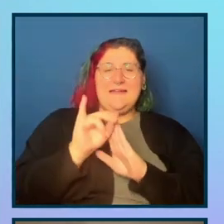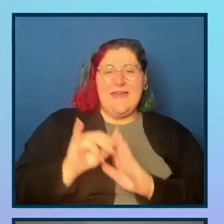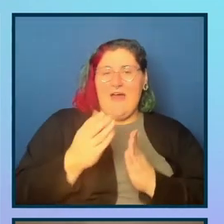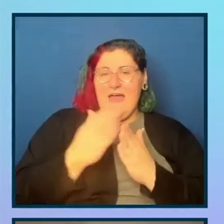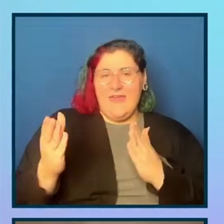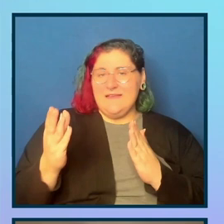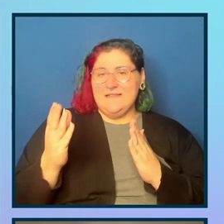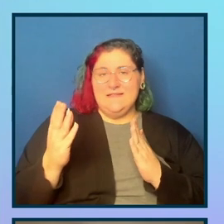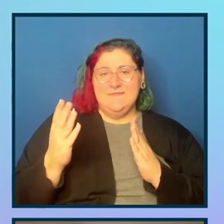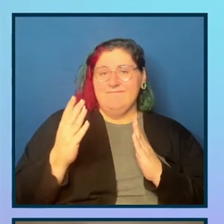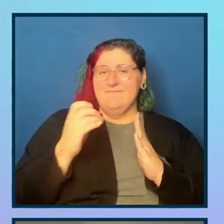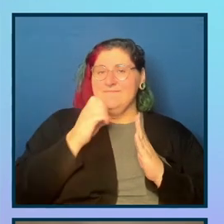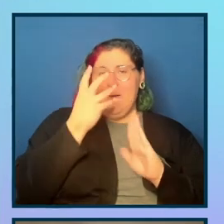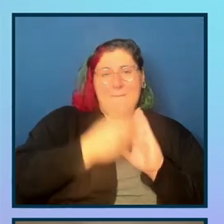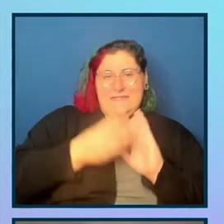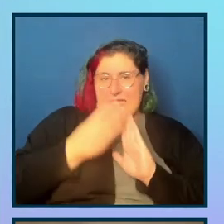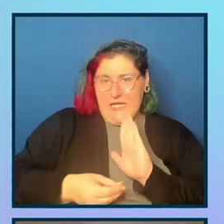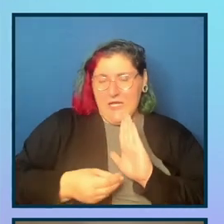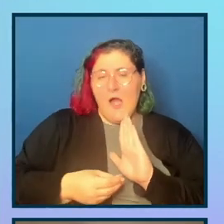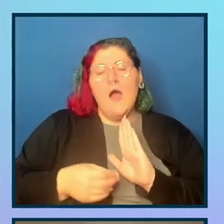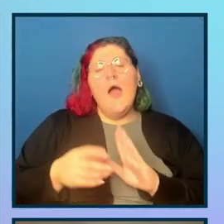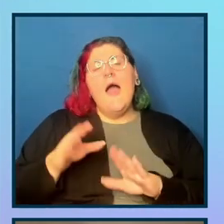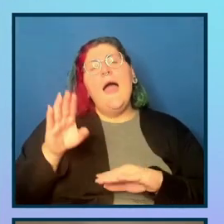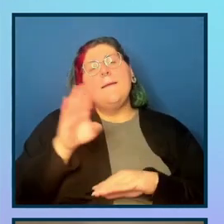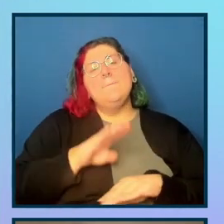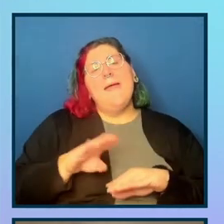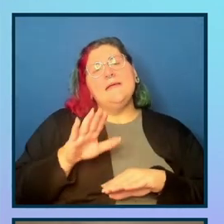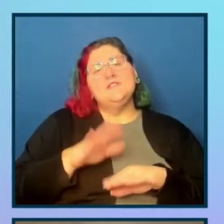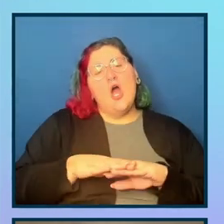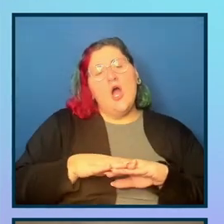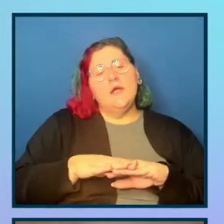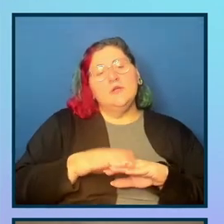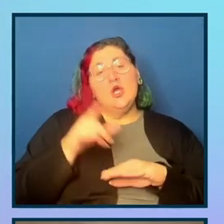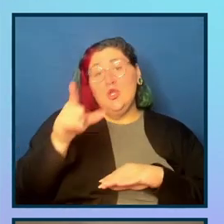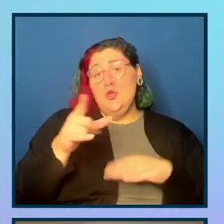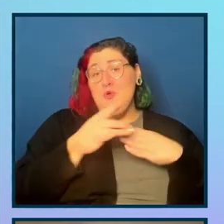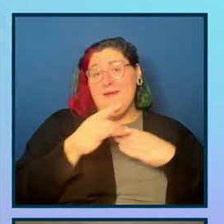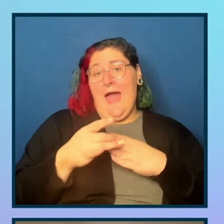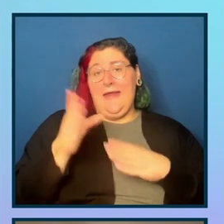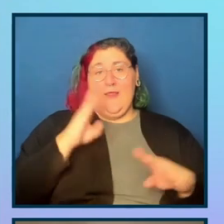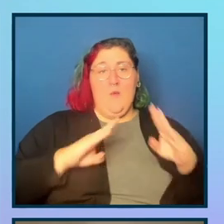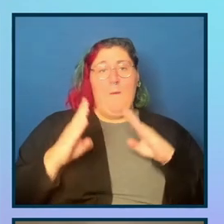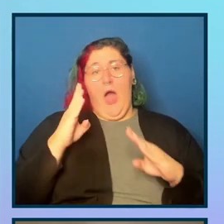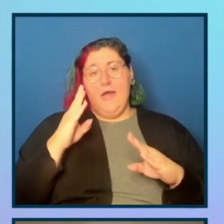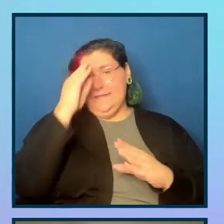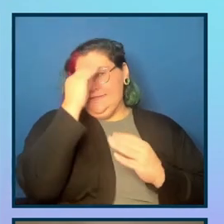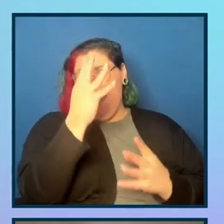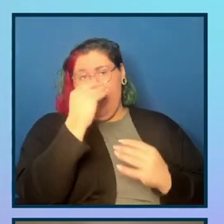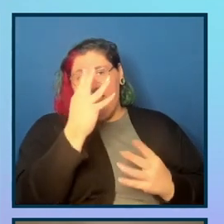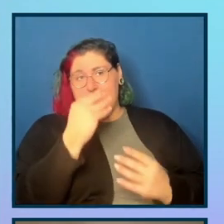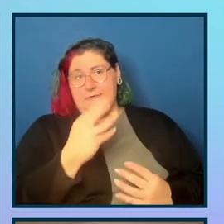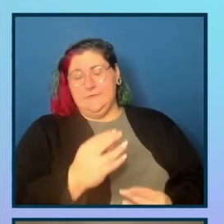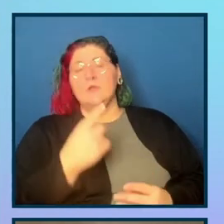it does the heavy lifting and actually based on, based on you guiding our robots, telling it information about your page, uh, we're able to actually raise